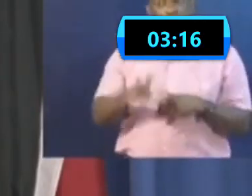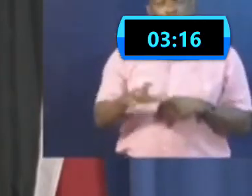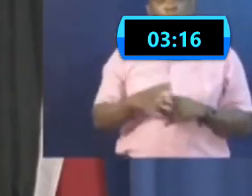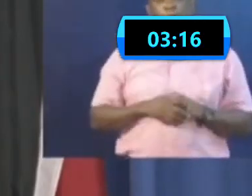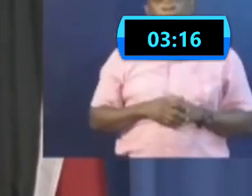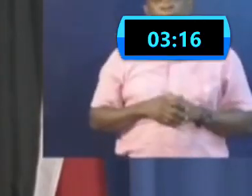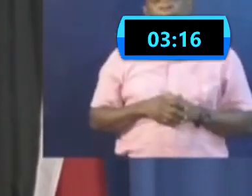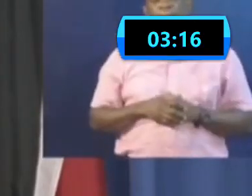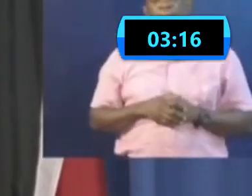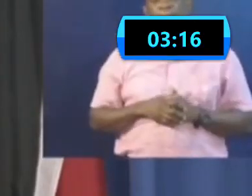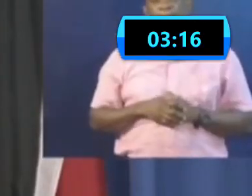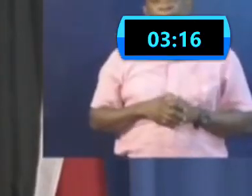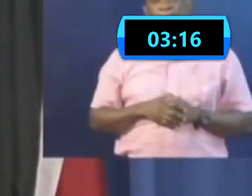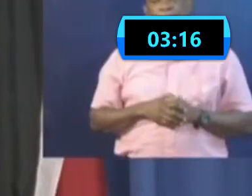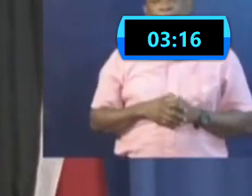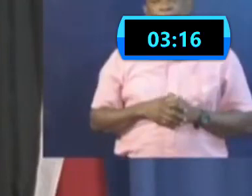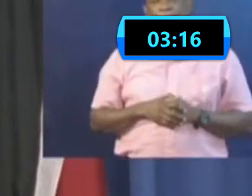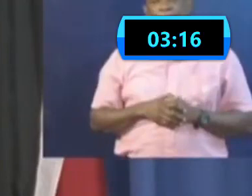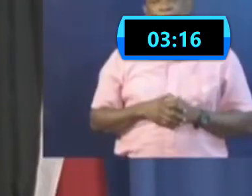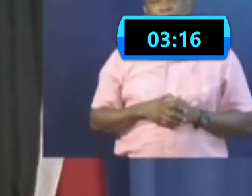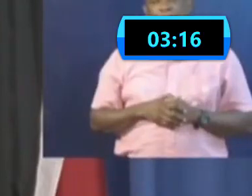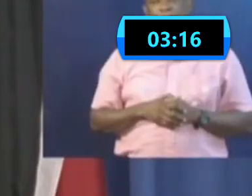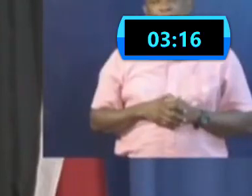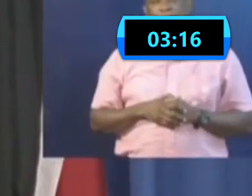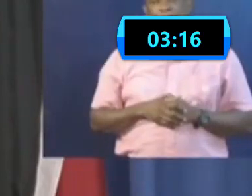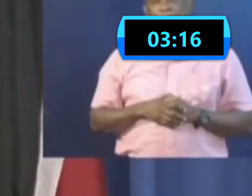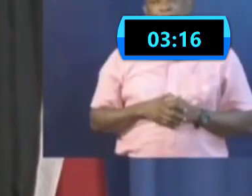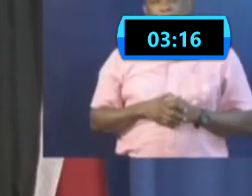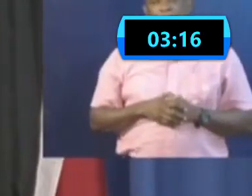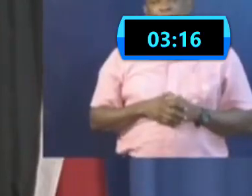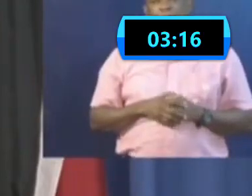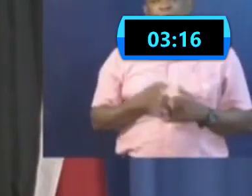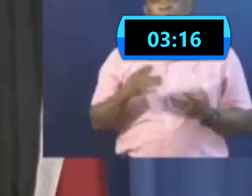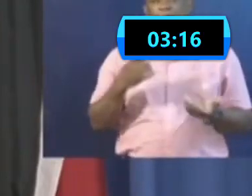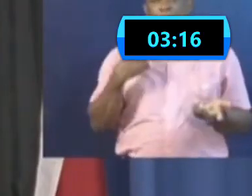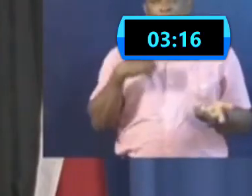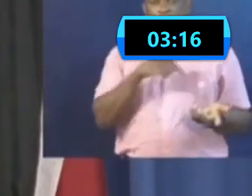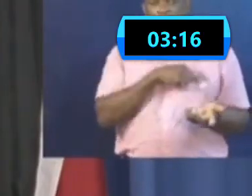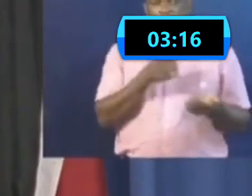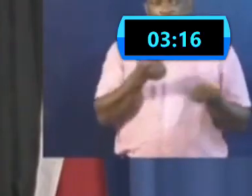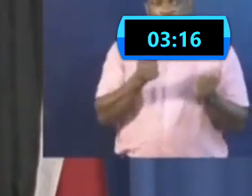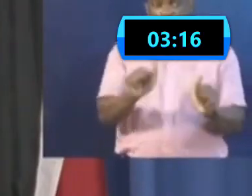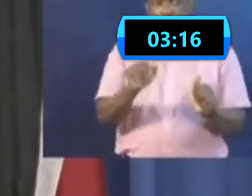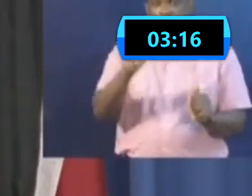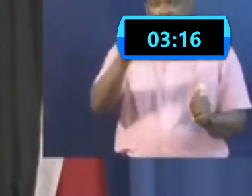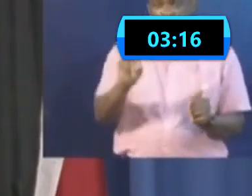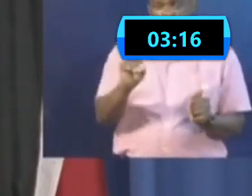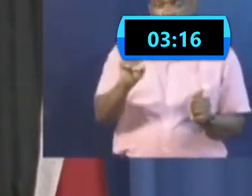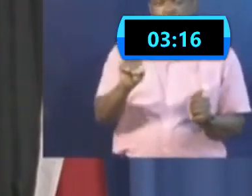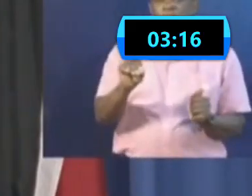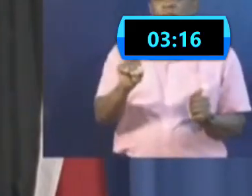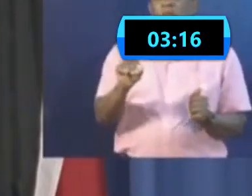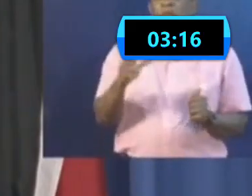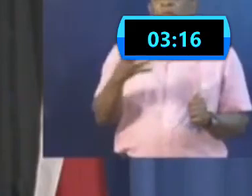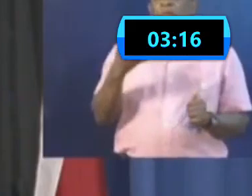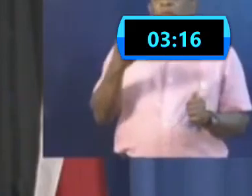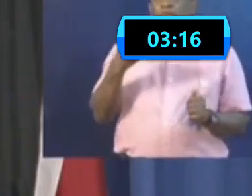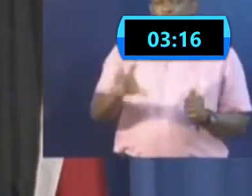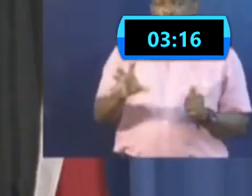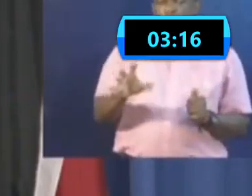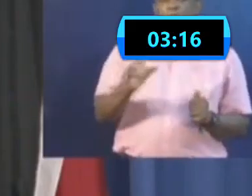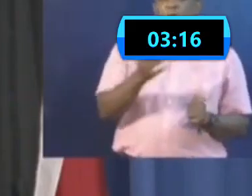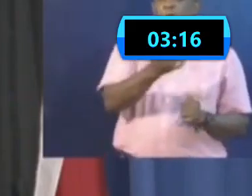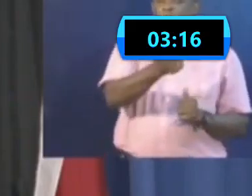for example, what we're trying to do in a health center setting, for instance, we don't want all members of staff to be out at the same time.